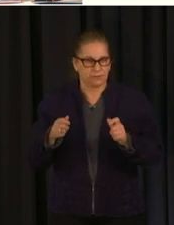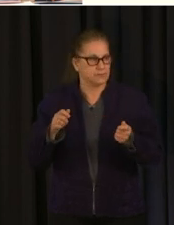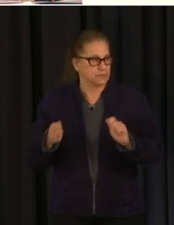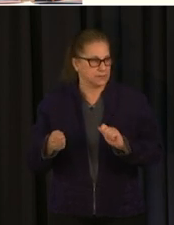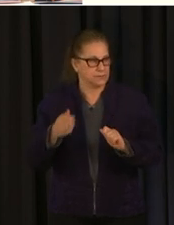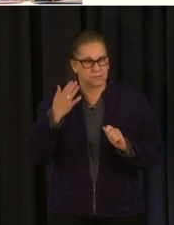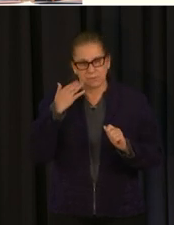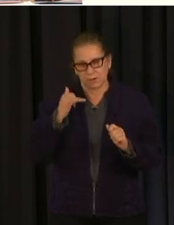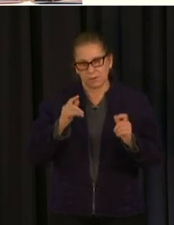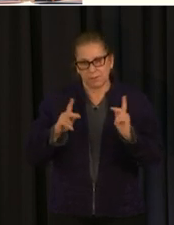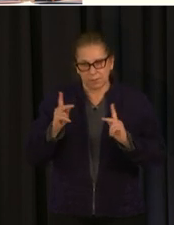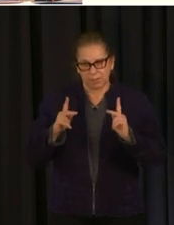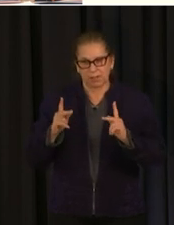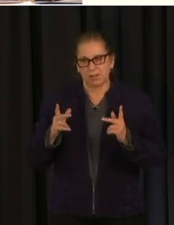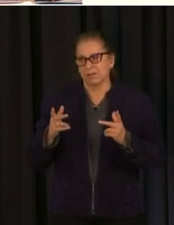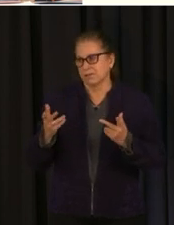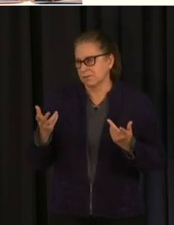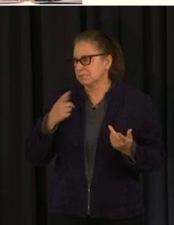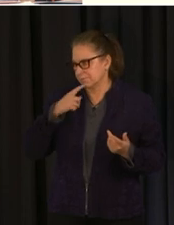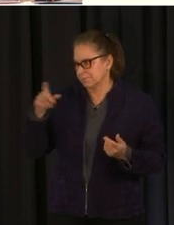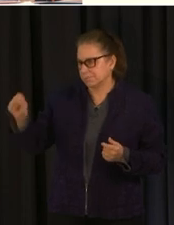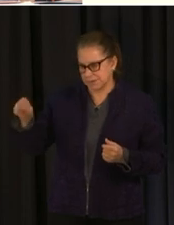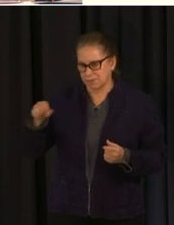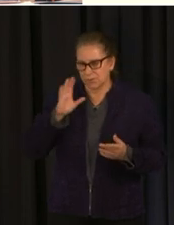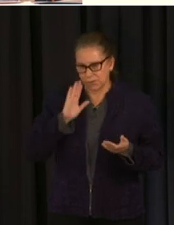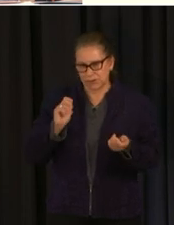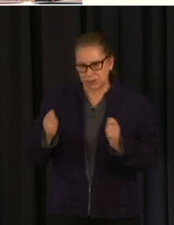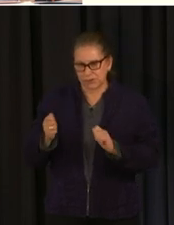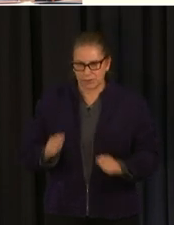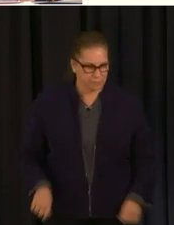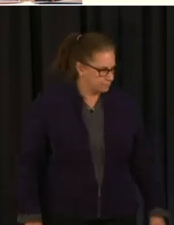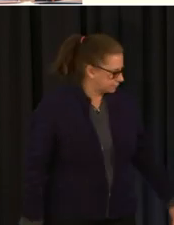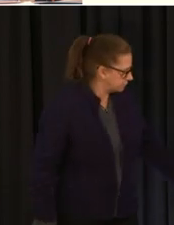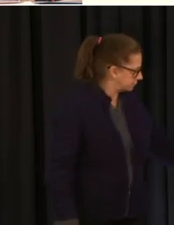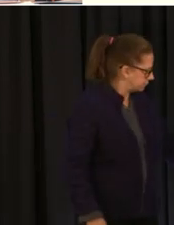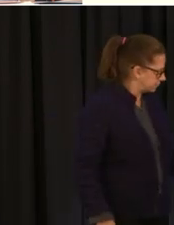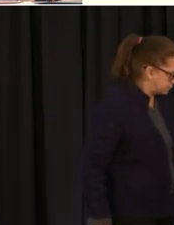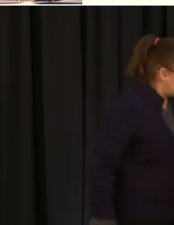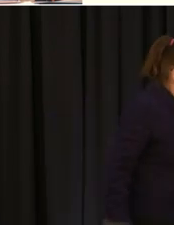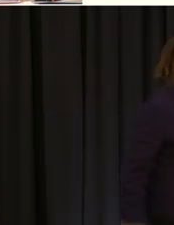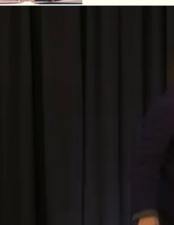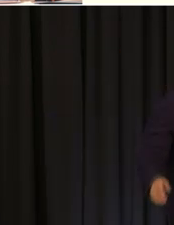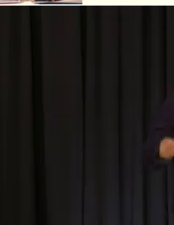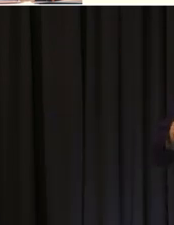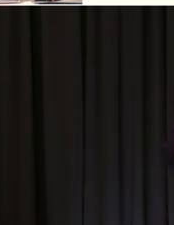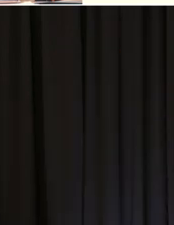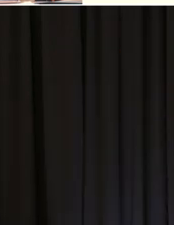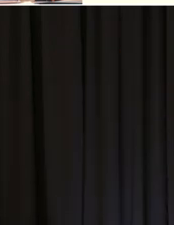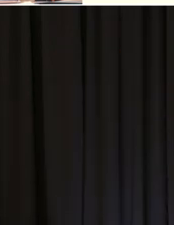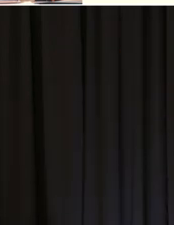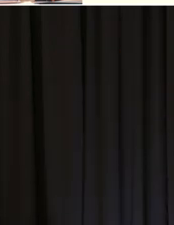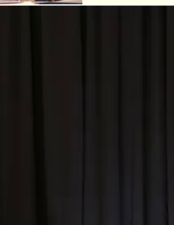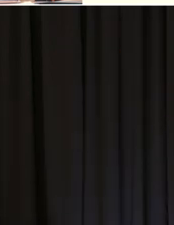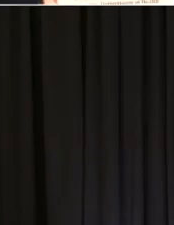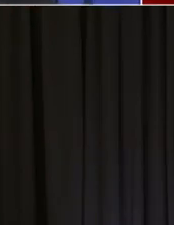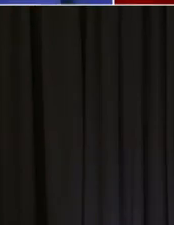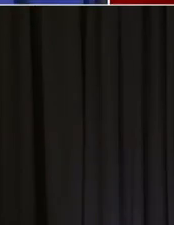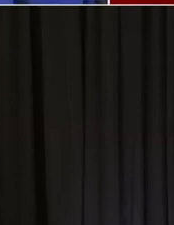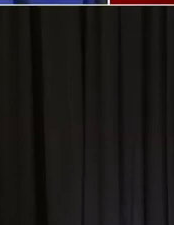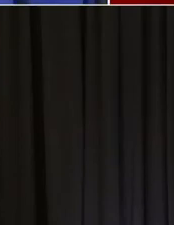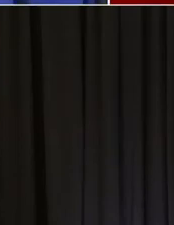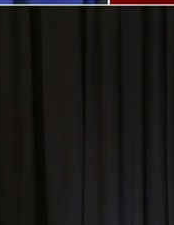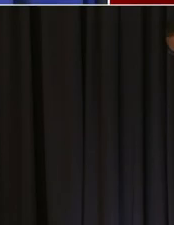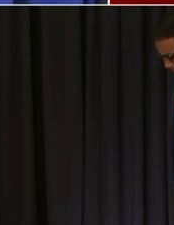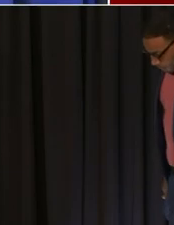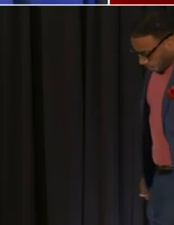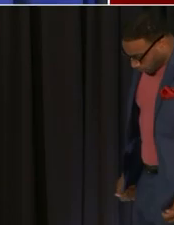yes just two last questions one is um i seeing that other states